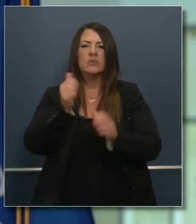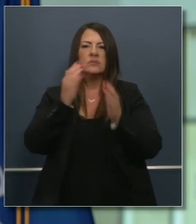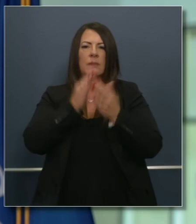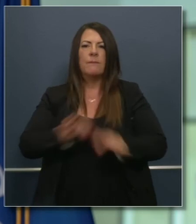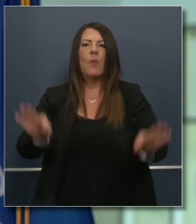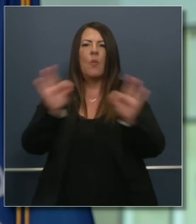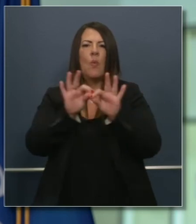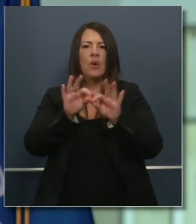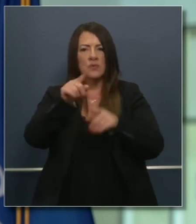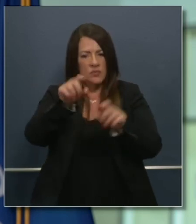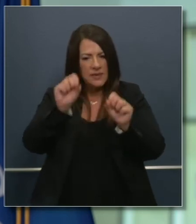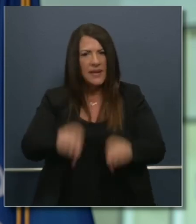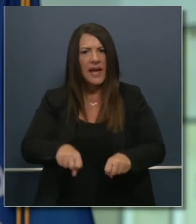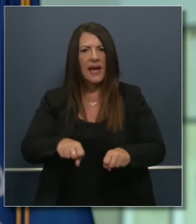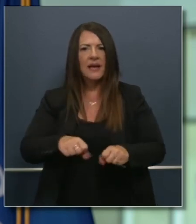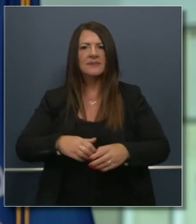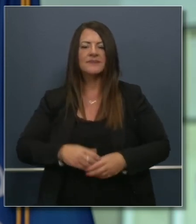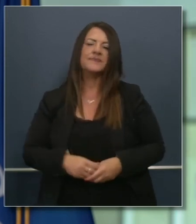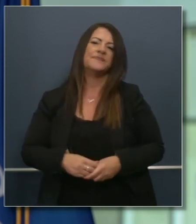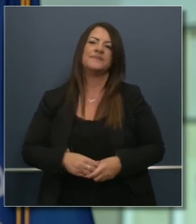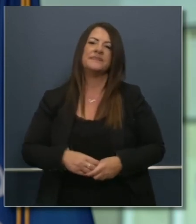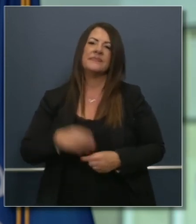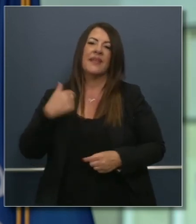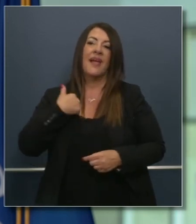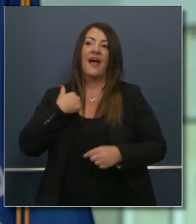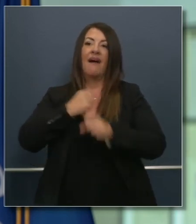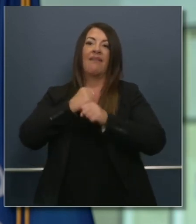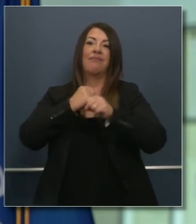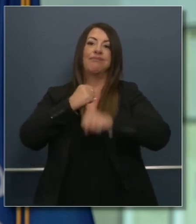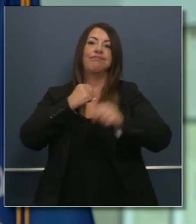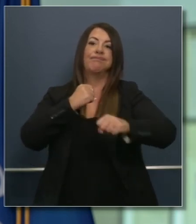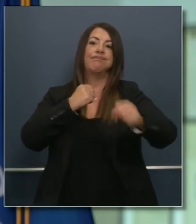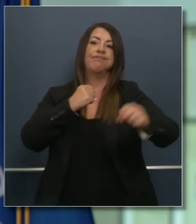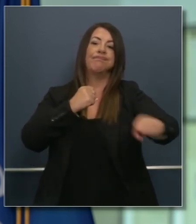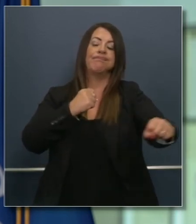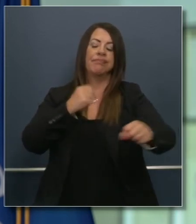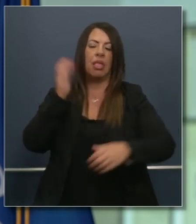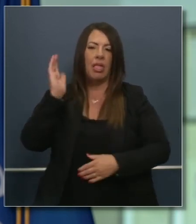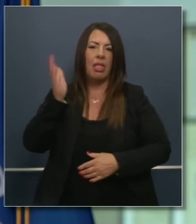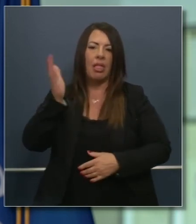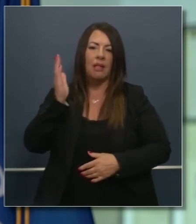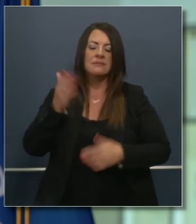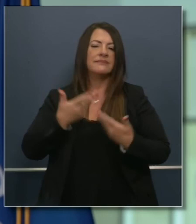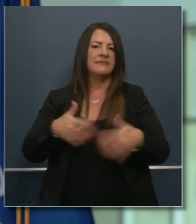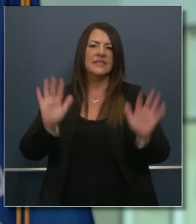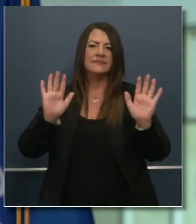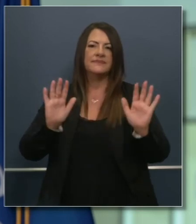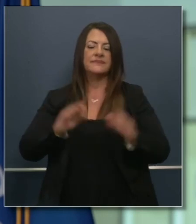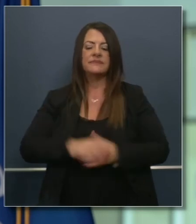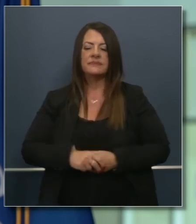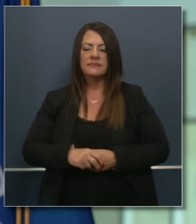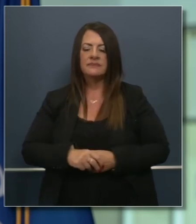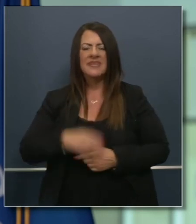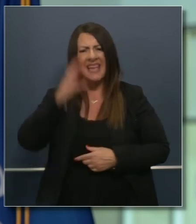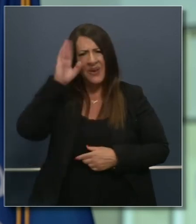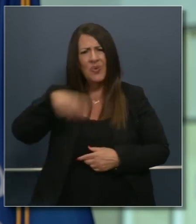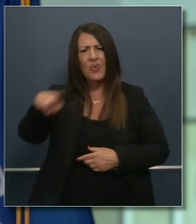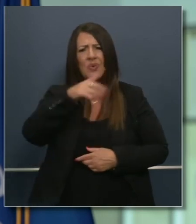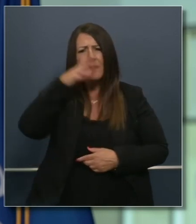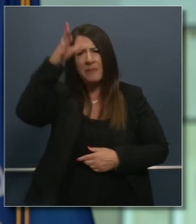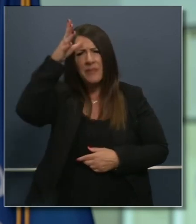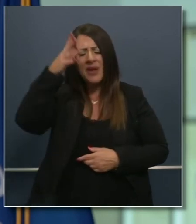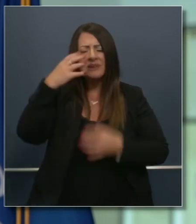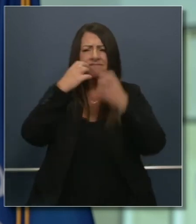you can do. So that's a very long-winded presentation. Forgive me, but I don't know anything more important to parents out there in the state of